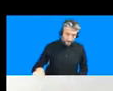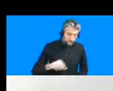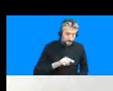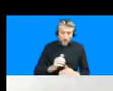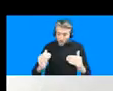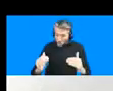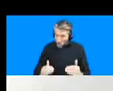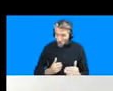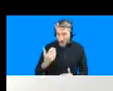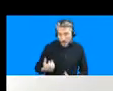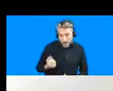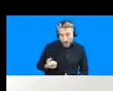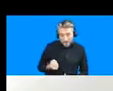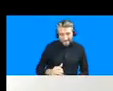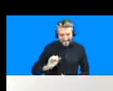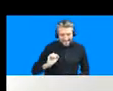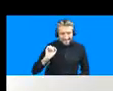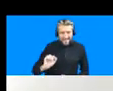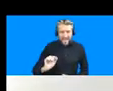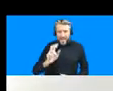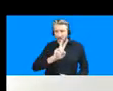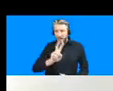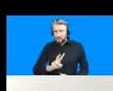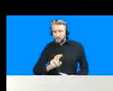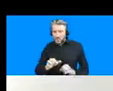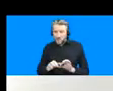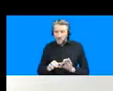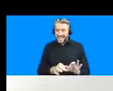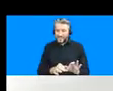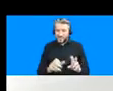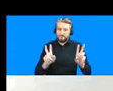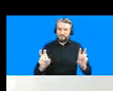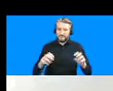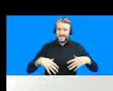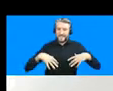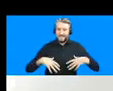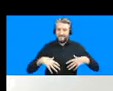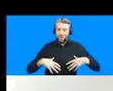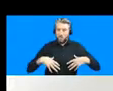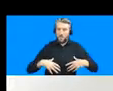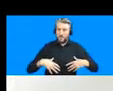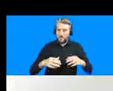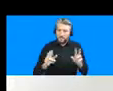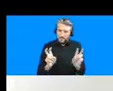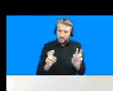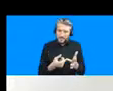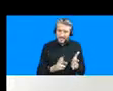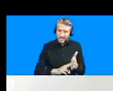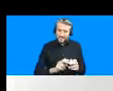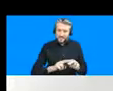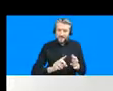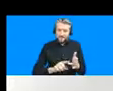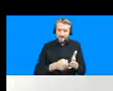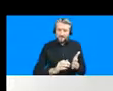through informal connections this could be what are typically called in in south asia kunda connections or or what the you know electric